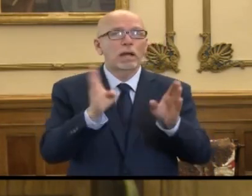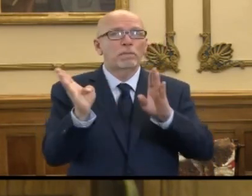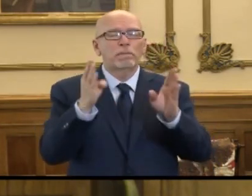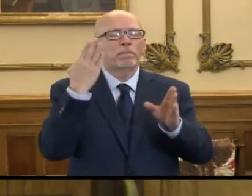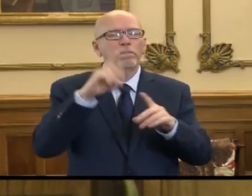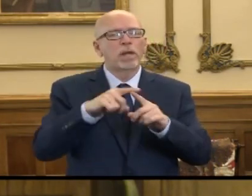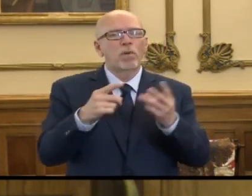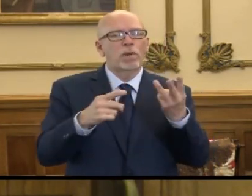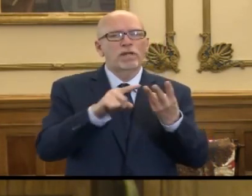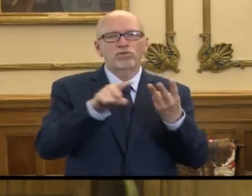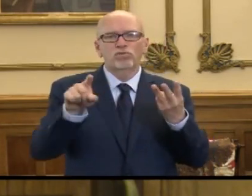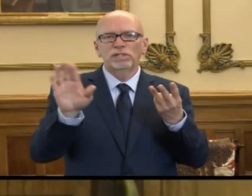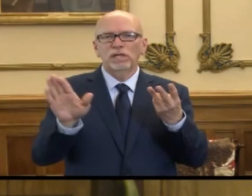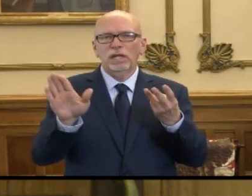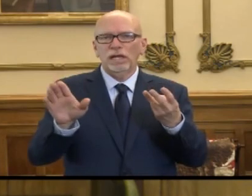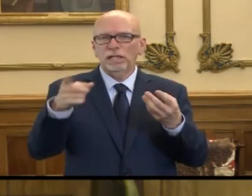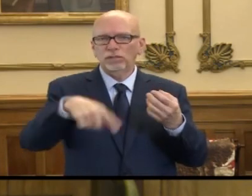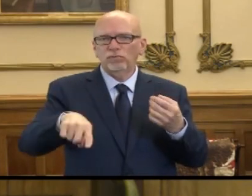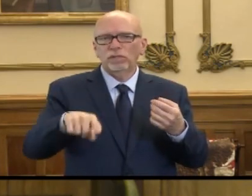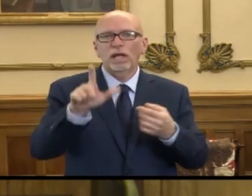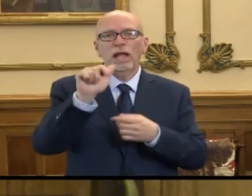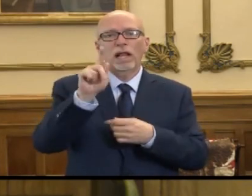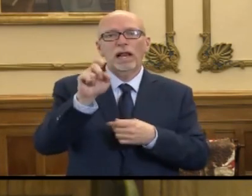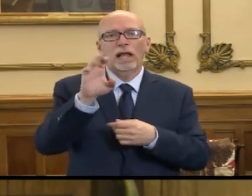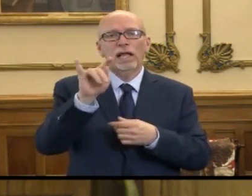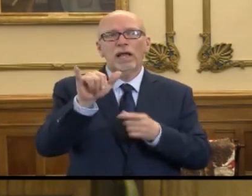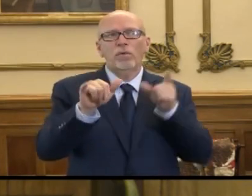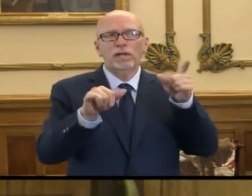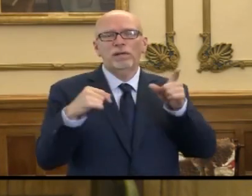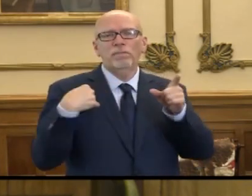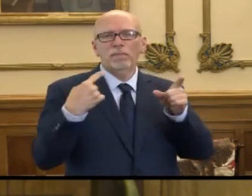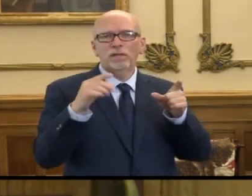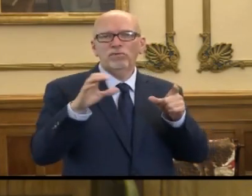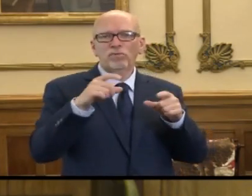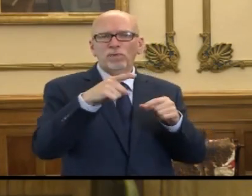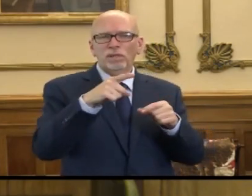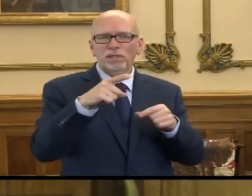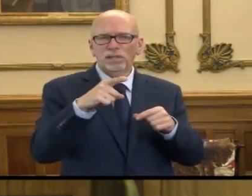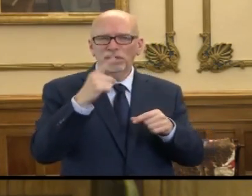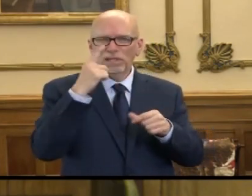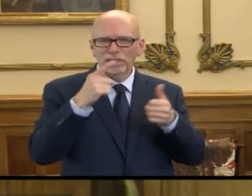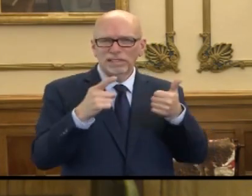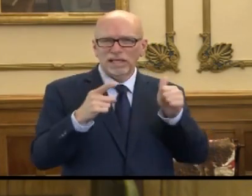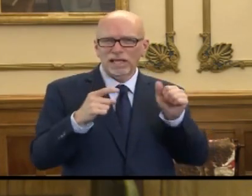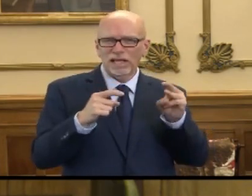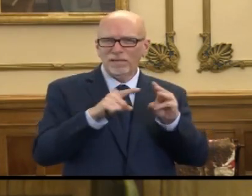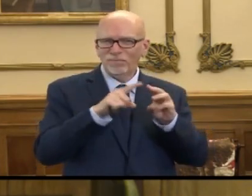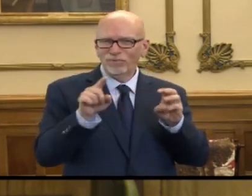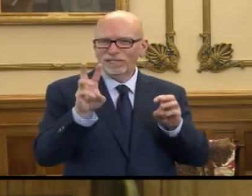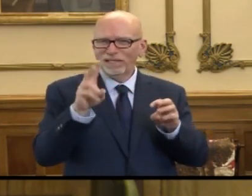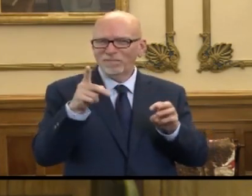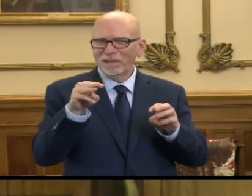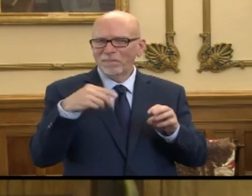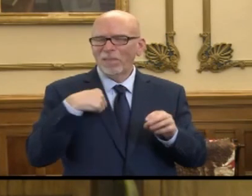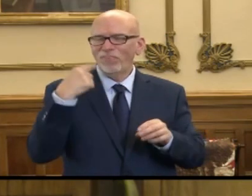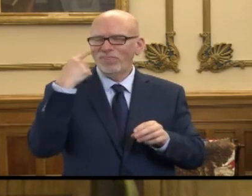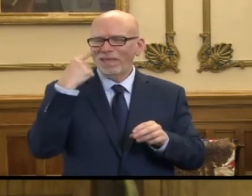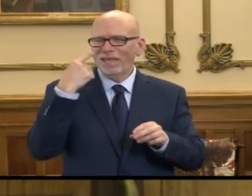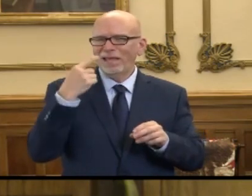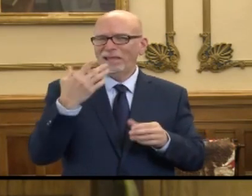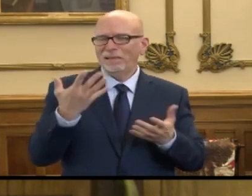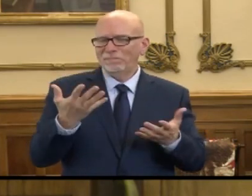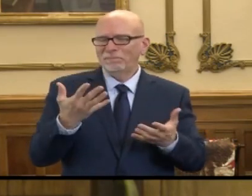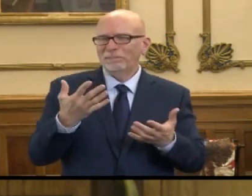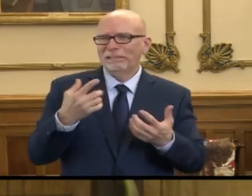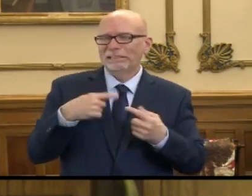Wednesday through Sunday, and in Lake County, they've been doing maybe 10 a.m. to 6 p.m., but off